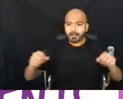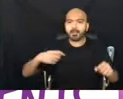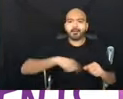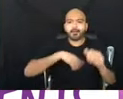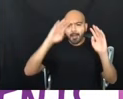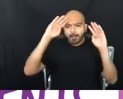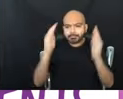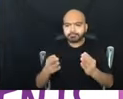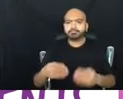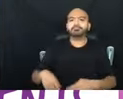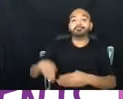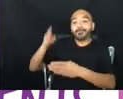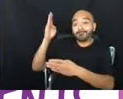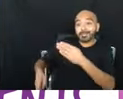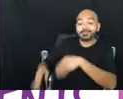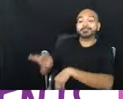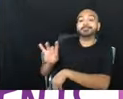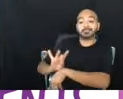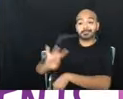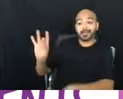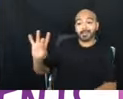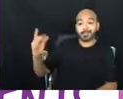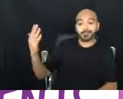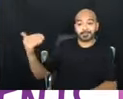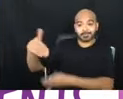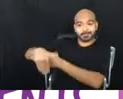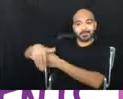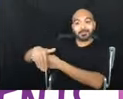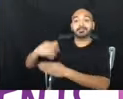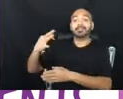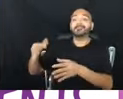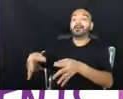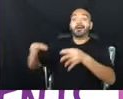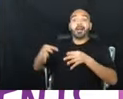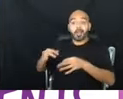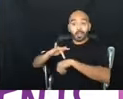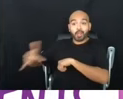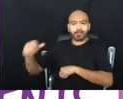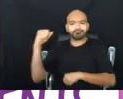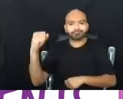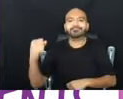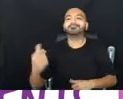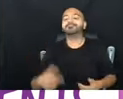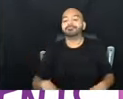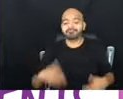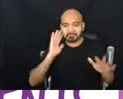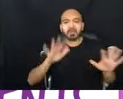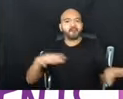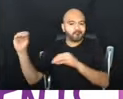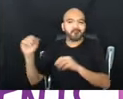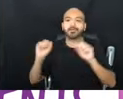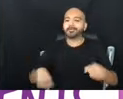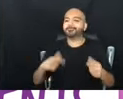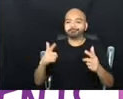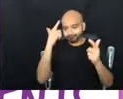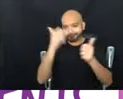being done by 815 at the latest. If we're done earlier, great. Um, then we'll leave and do what we need to